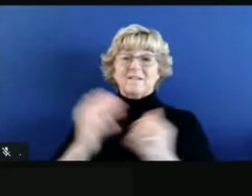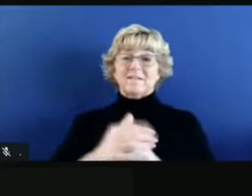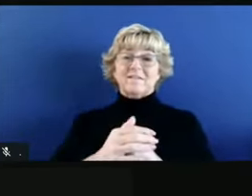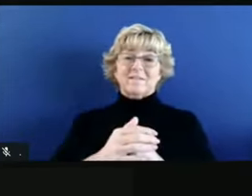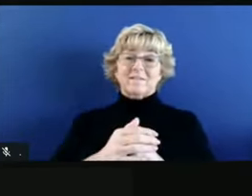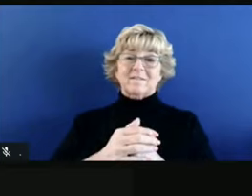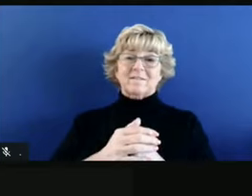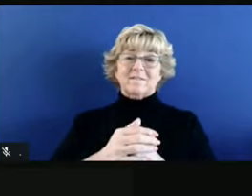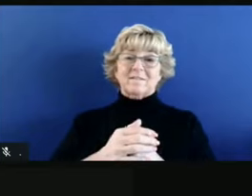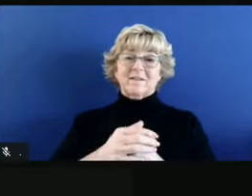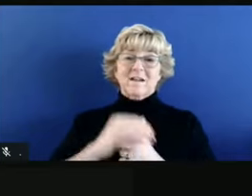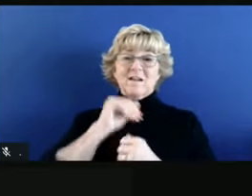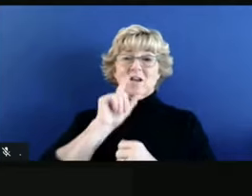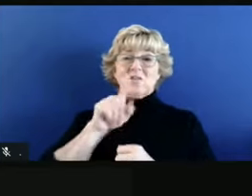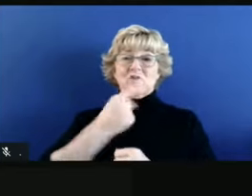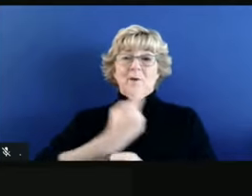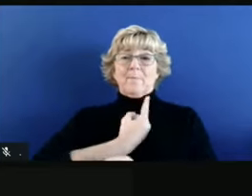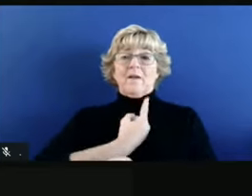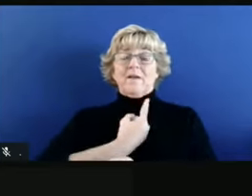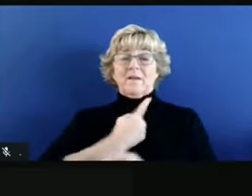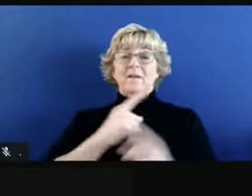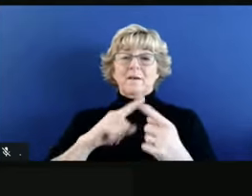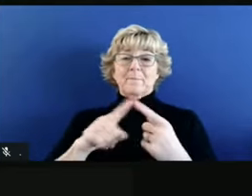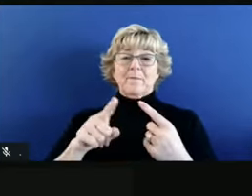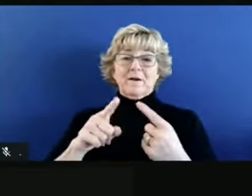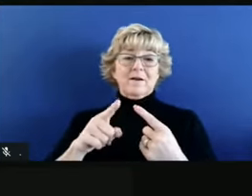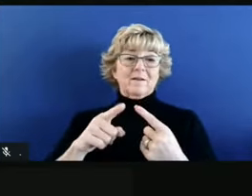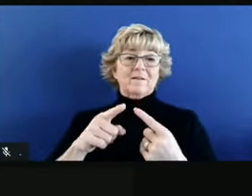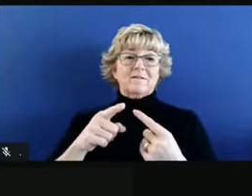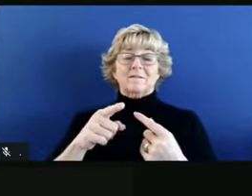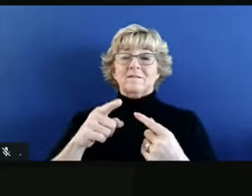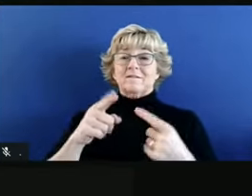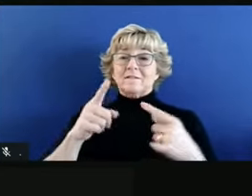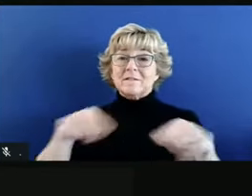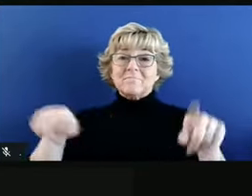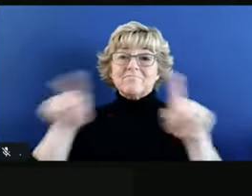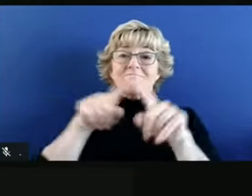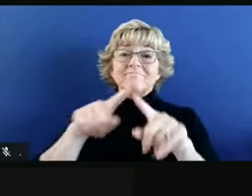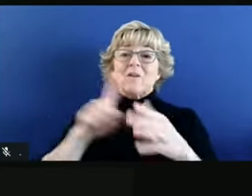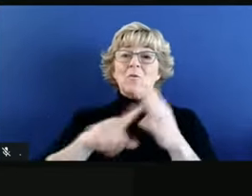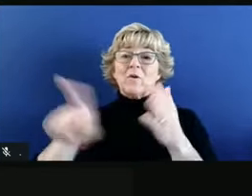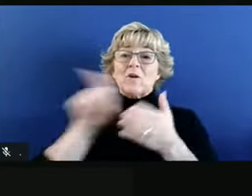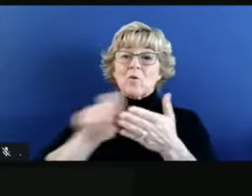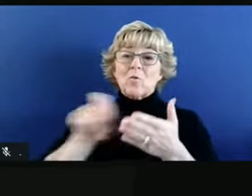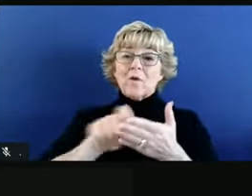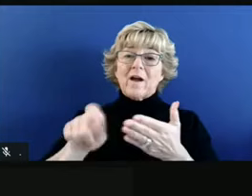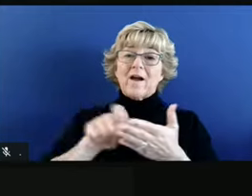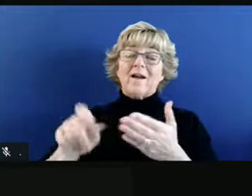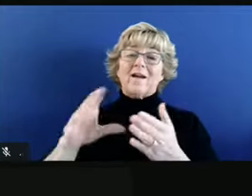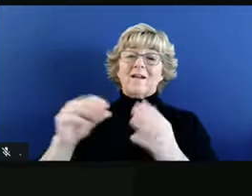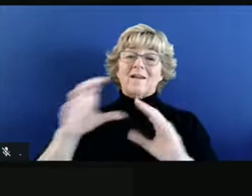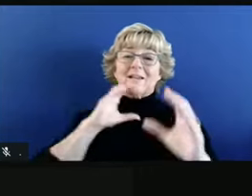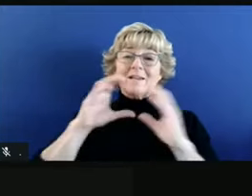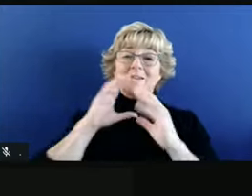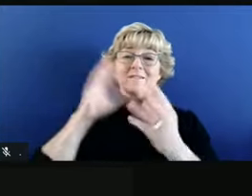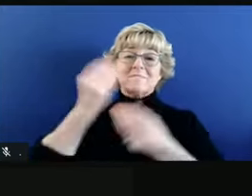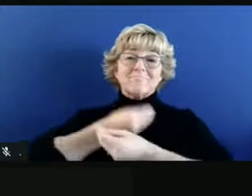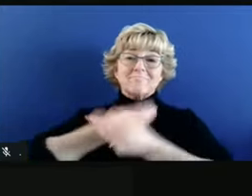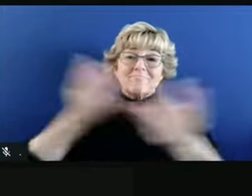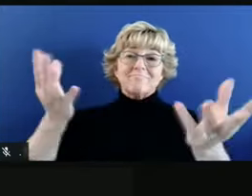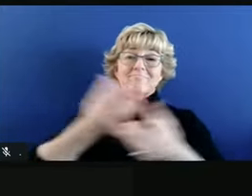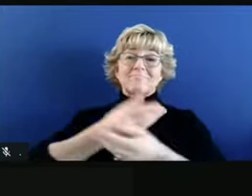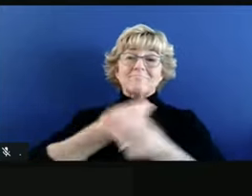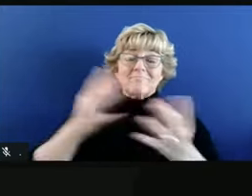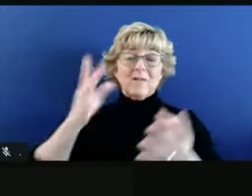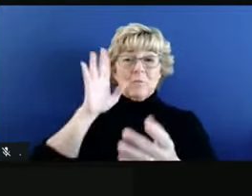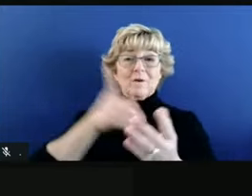not just delivered by me, but delivered by you and your pens and what you write and what you communicate as well, can help break